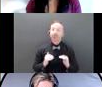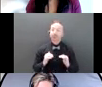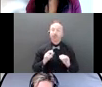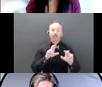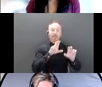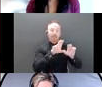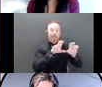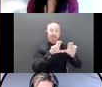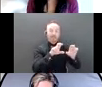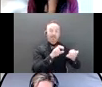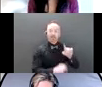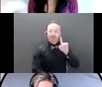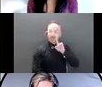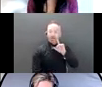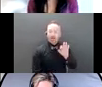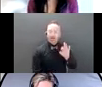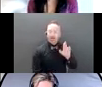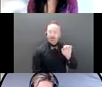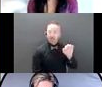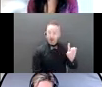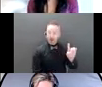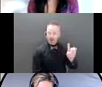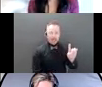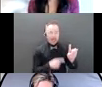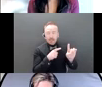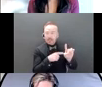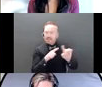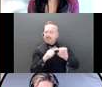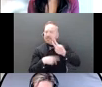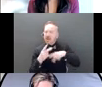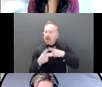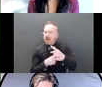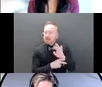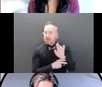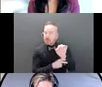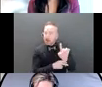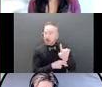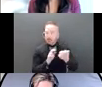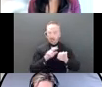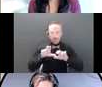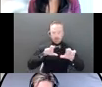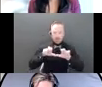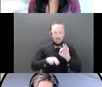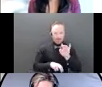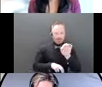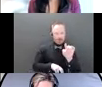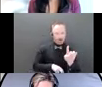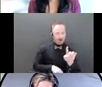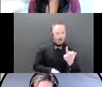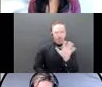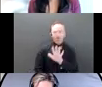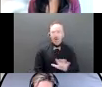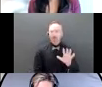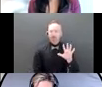And there are different types of frauds out there. But when we look at investment fraud, approximately 50% of those victims